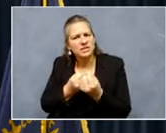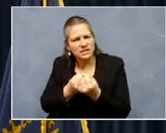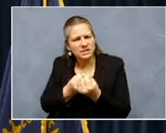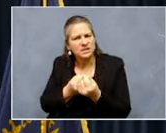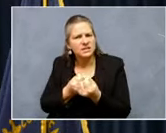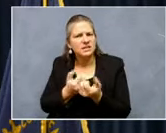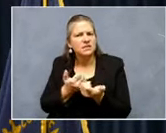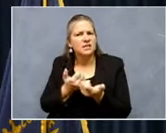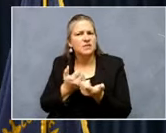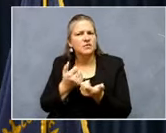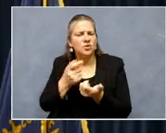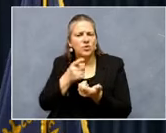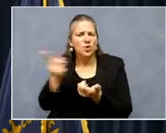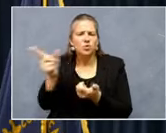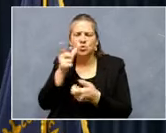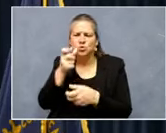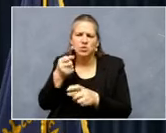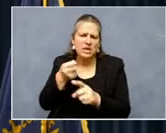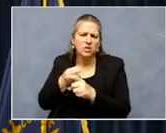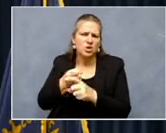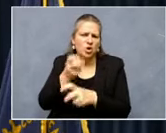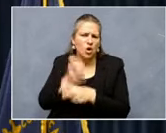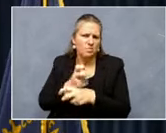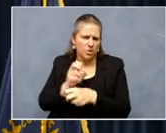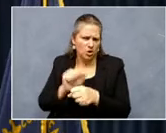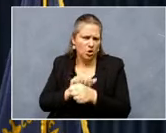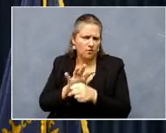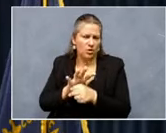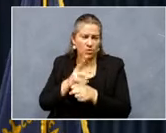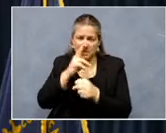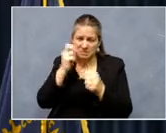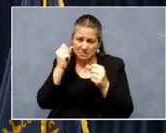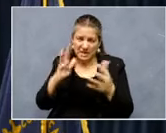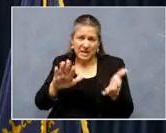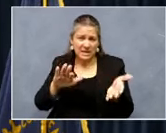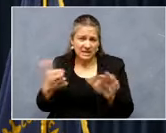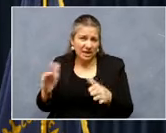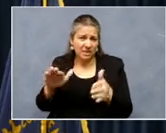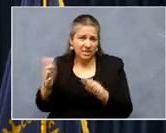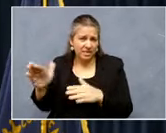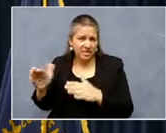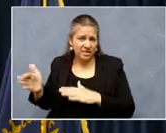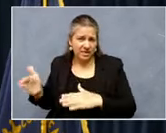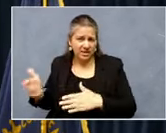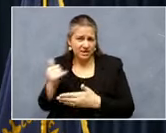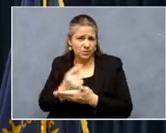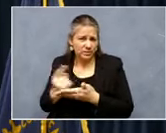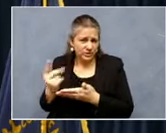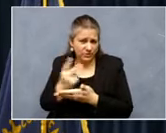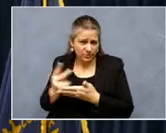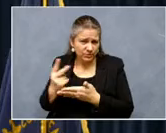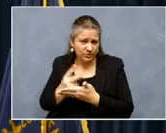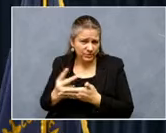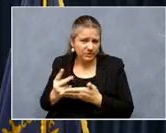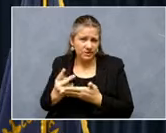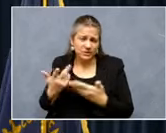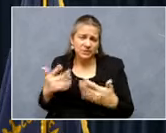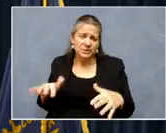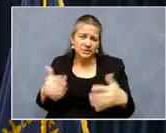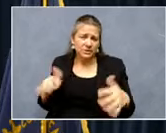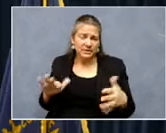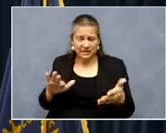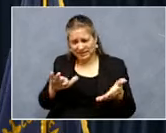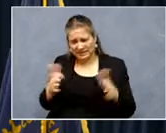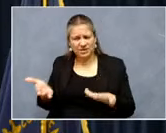hardest by COVID. We've seen a whole lot of deaths these past couple of weeks and, you know, death is already